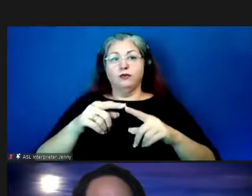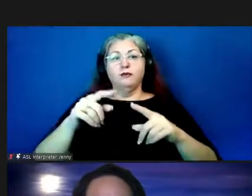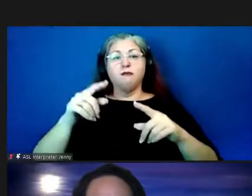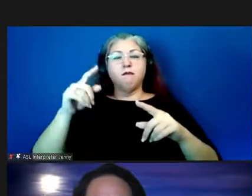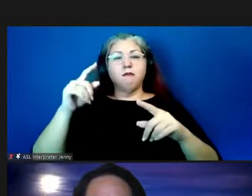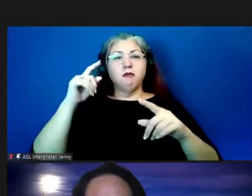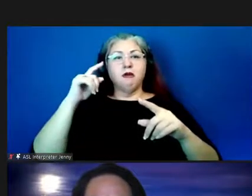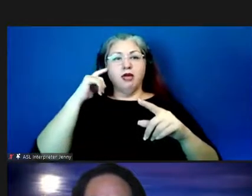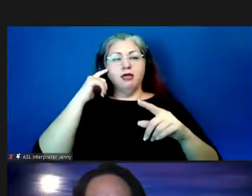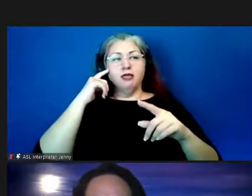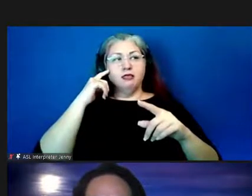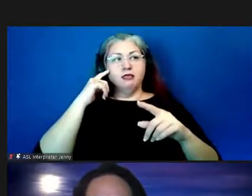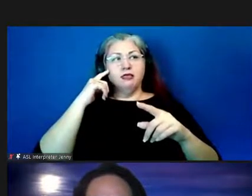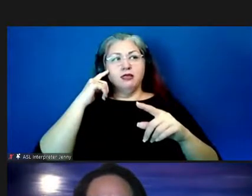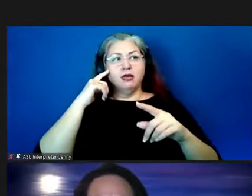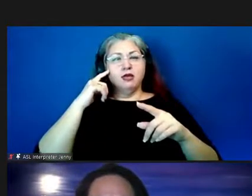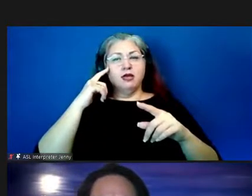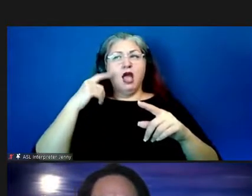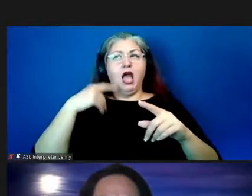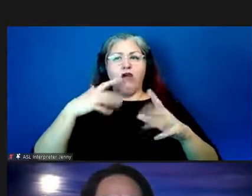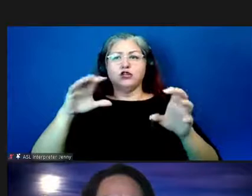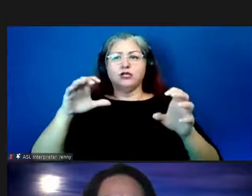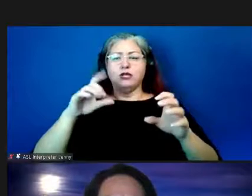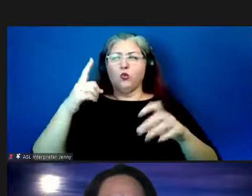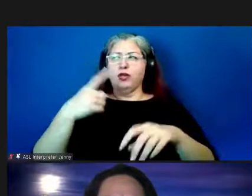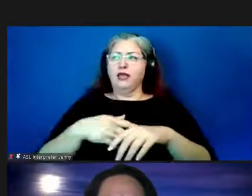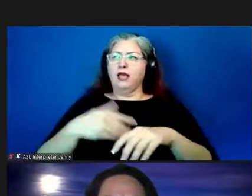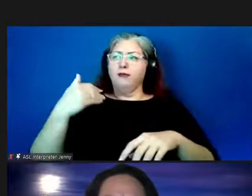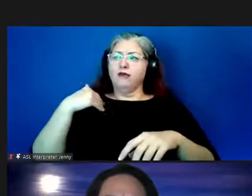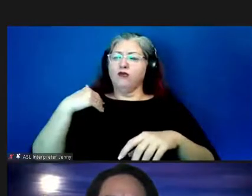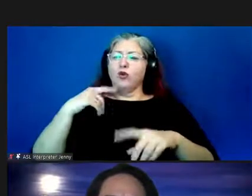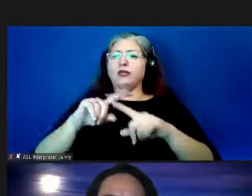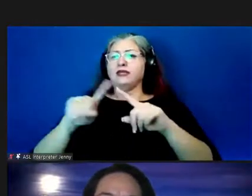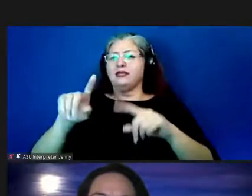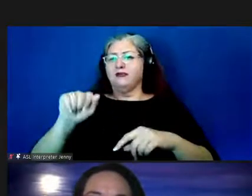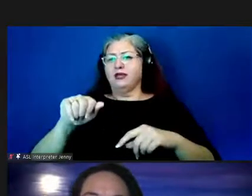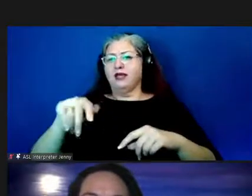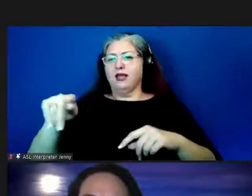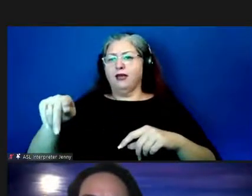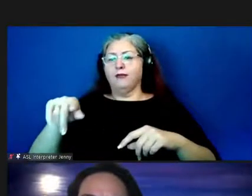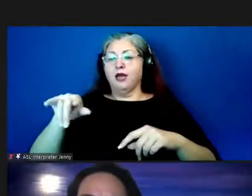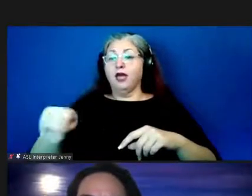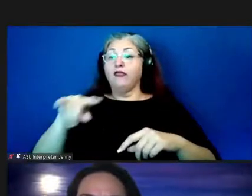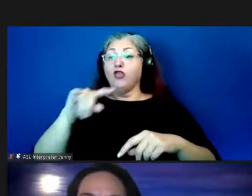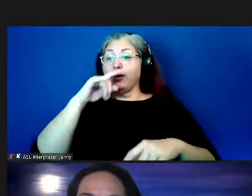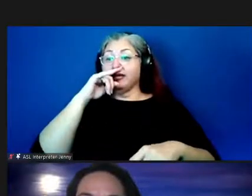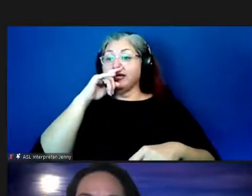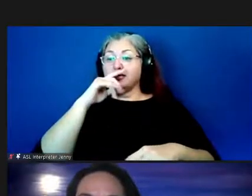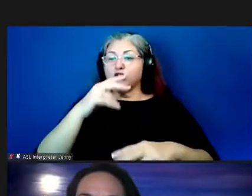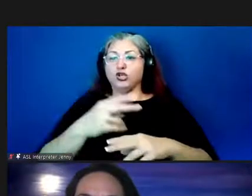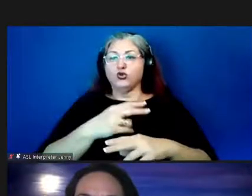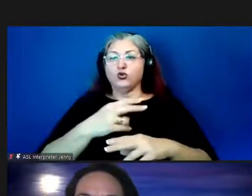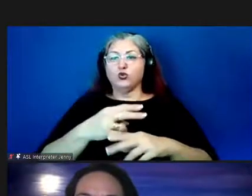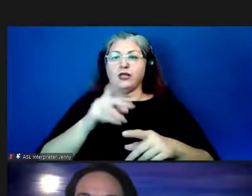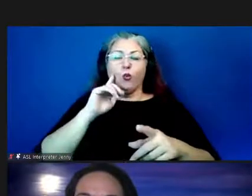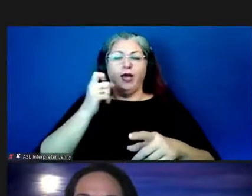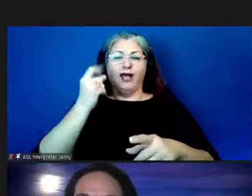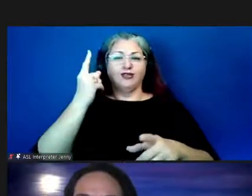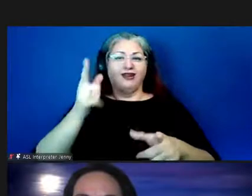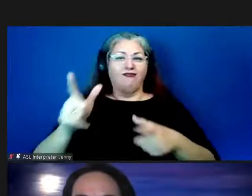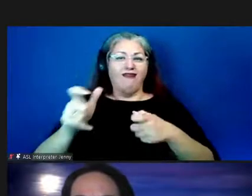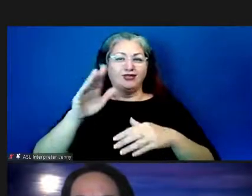uh we've i've done this once before with a different app um the kids actually usually get it faster than the adults